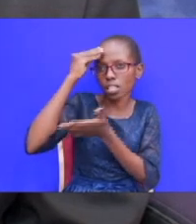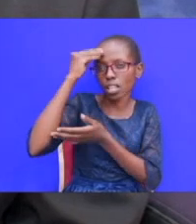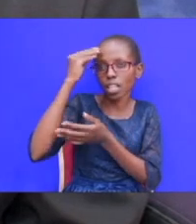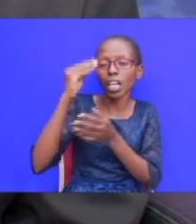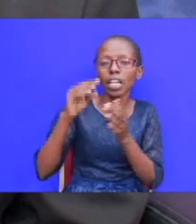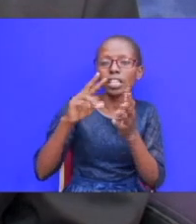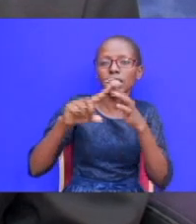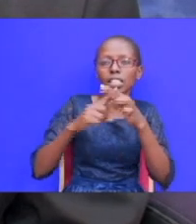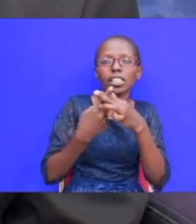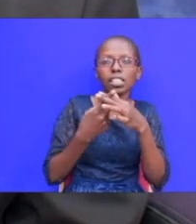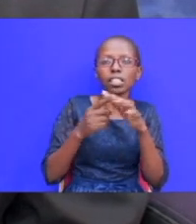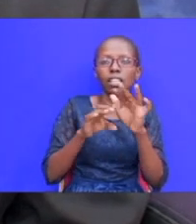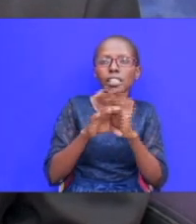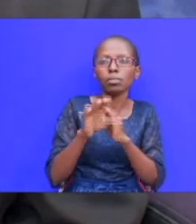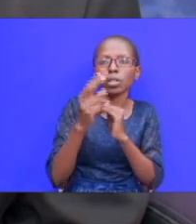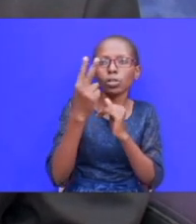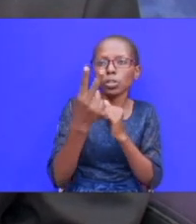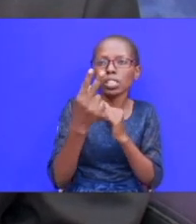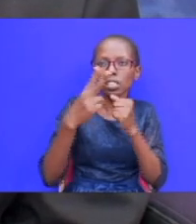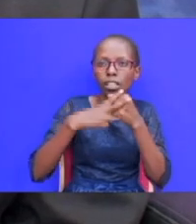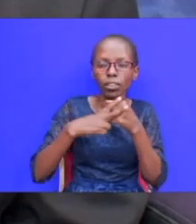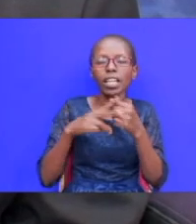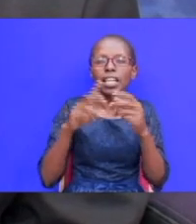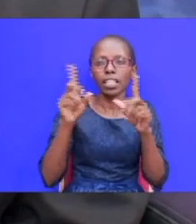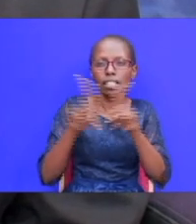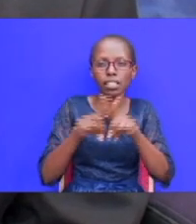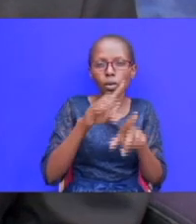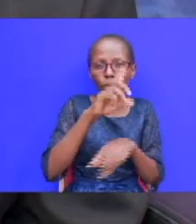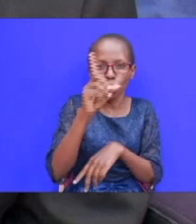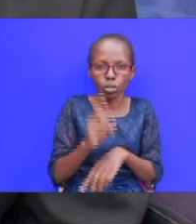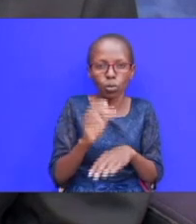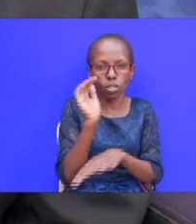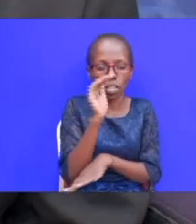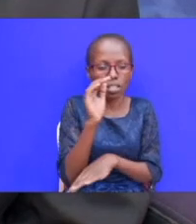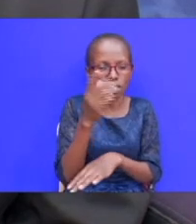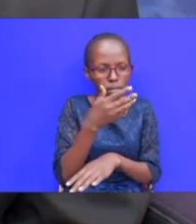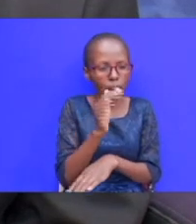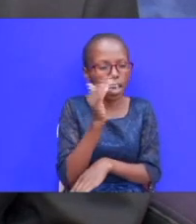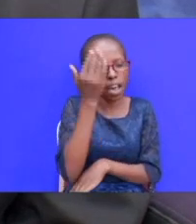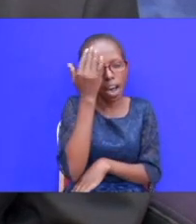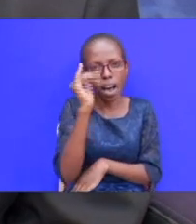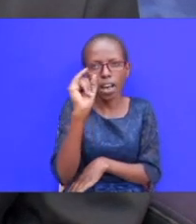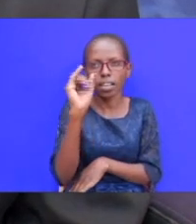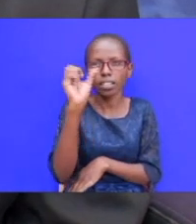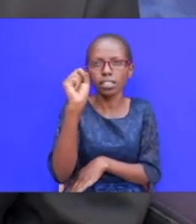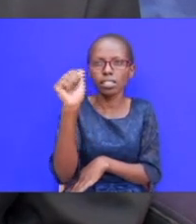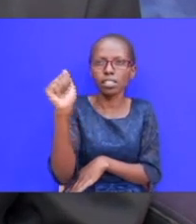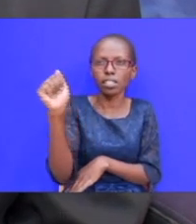verse 18 the same question was asked by isaac what is your name what is your name and said i am